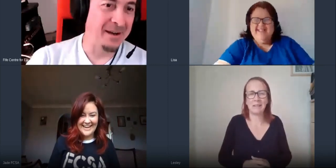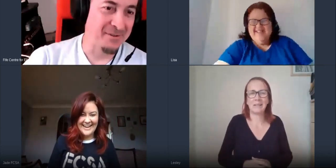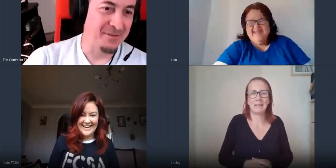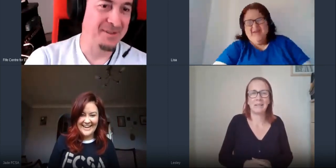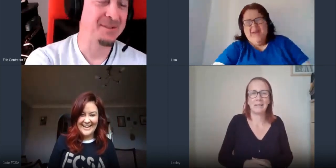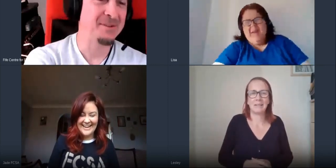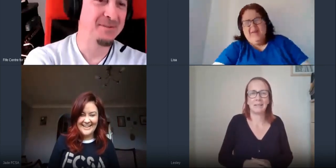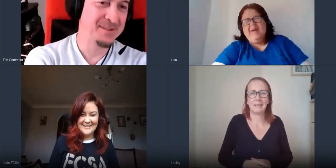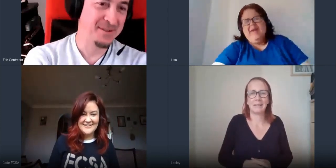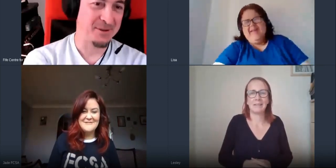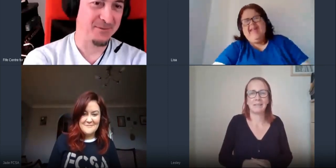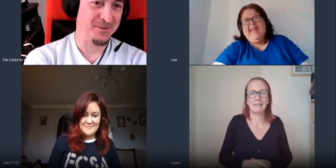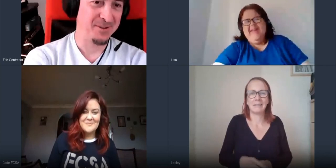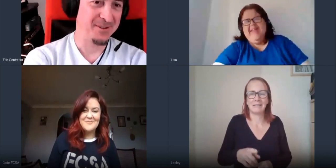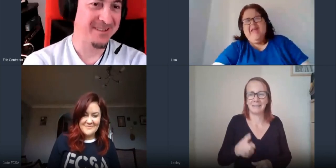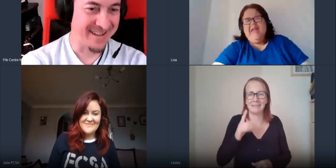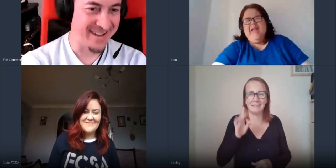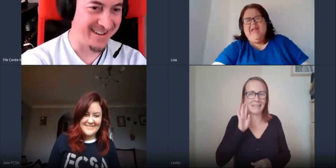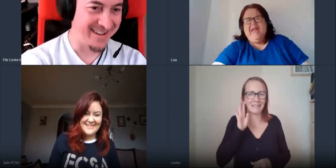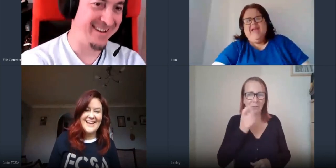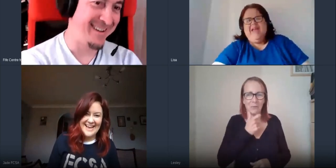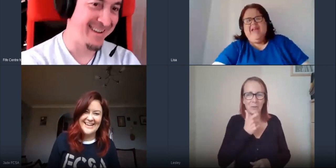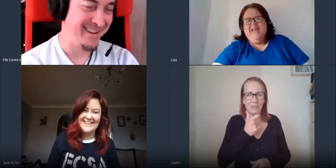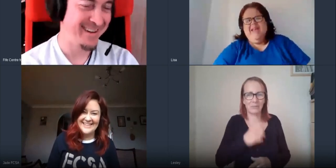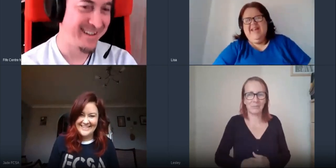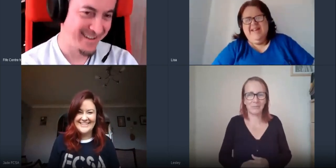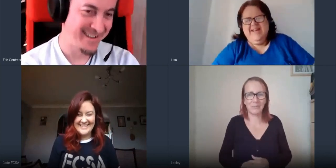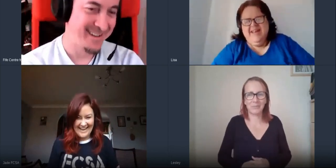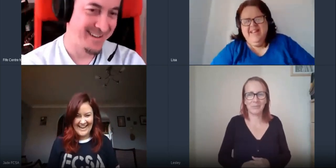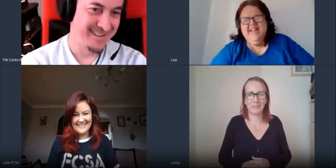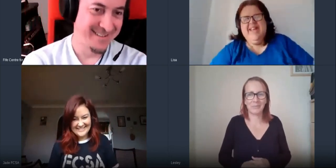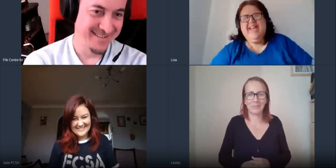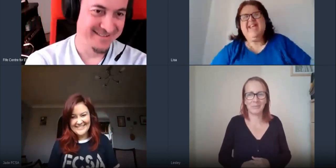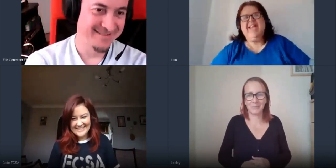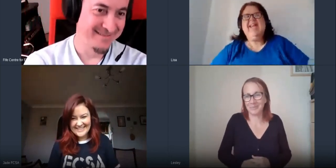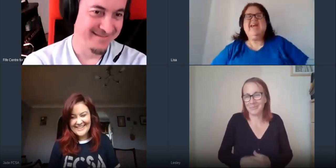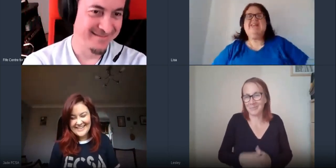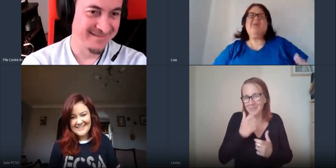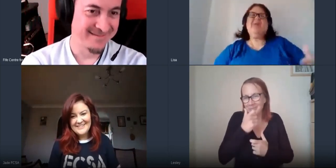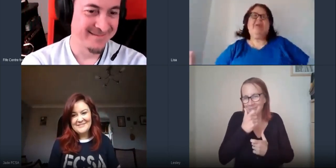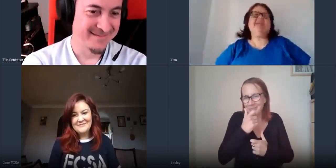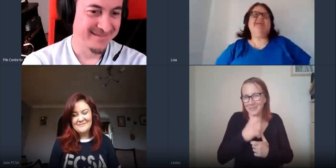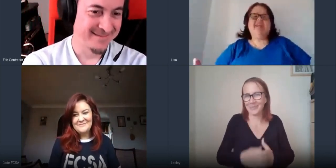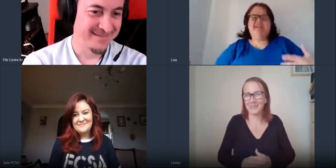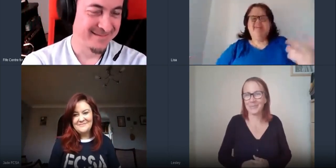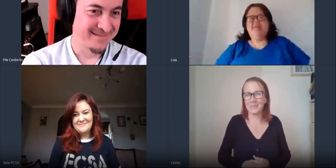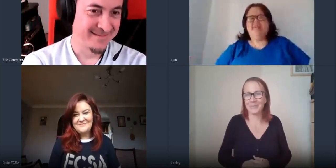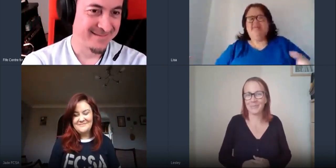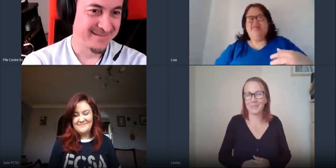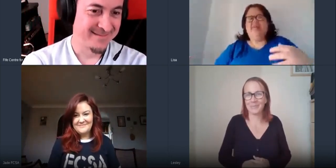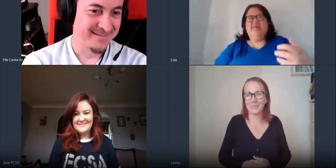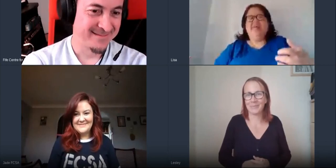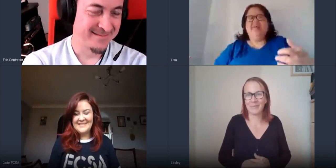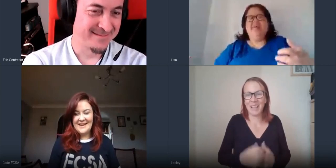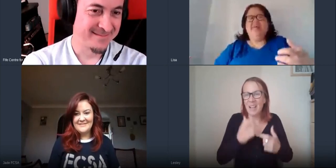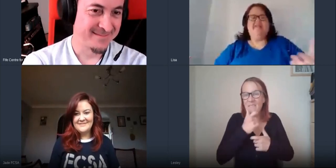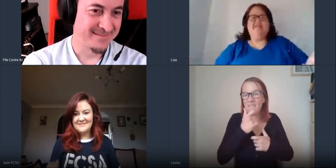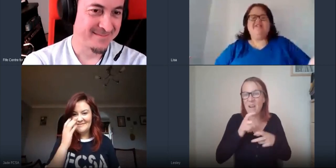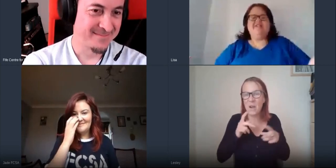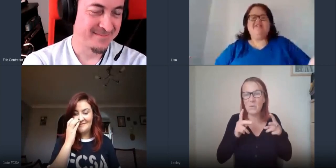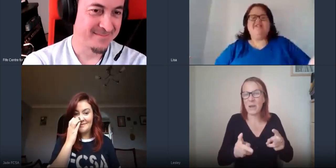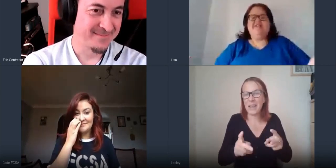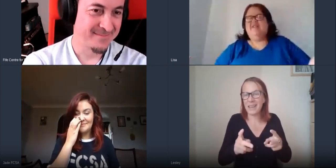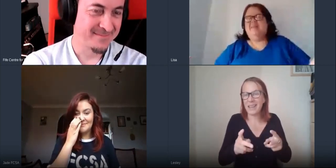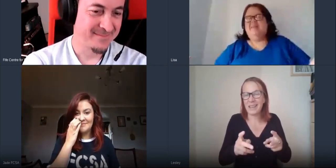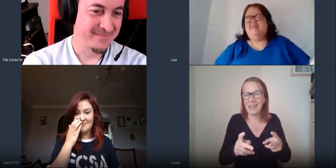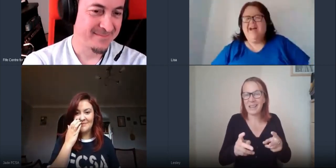after this video that sounds quite funny indeed yeah it's one way to keep you know like the